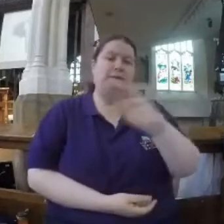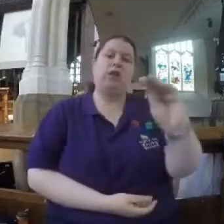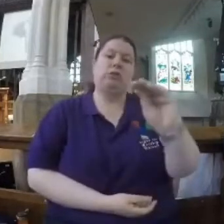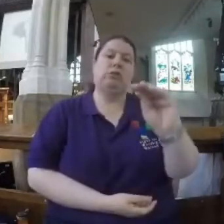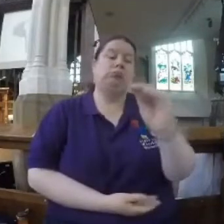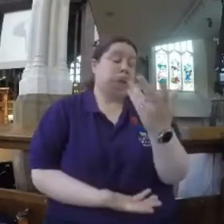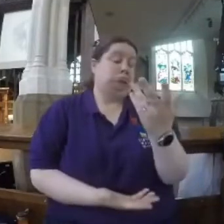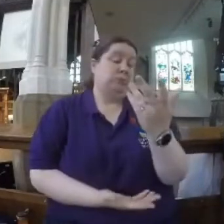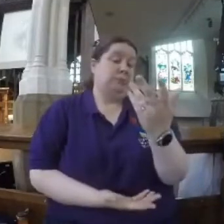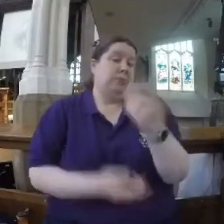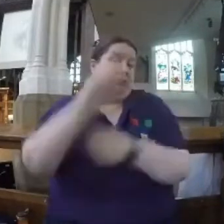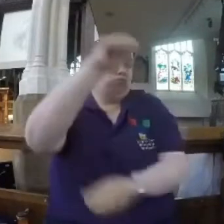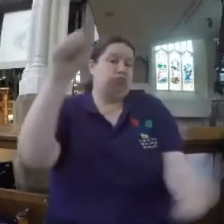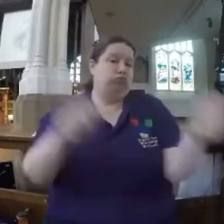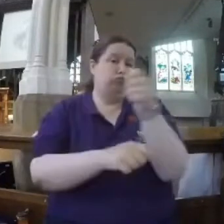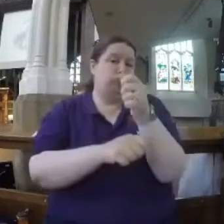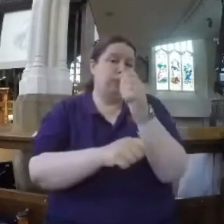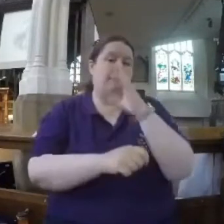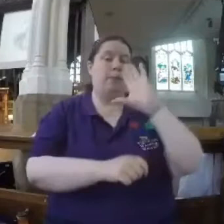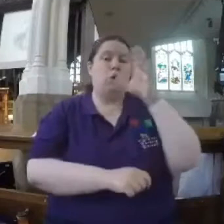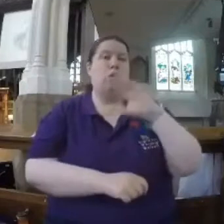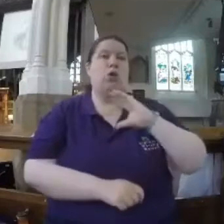Elephant. Fairly obvious. Actually, if you look upside down, it's a swan.